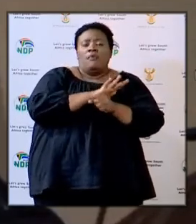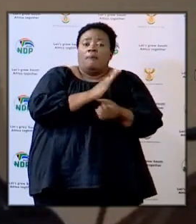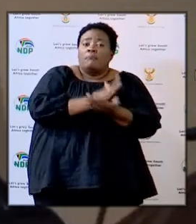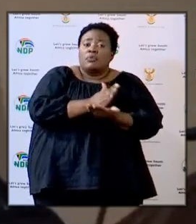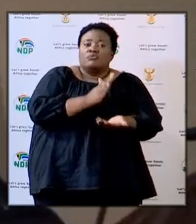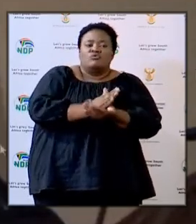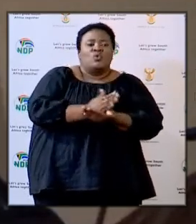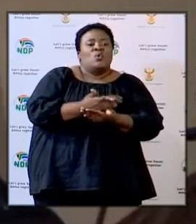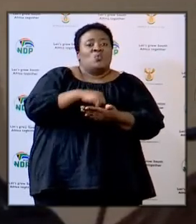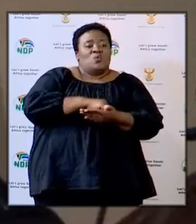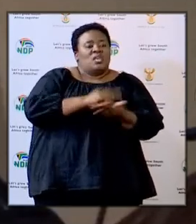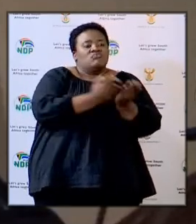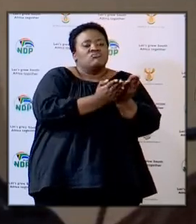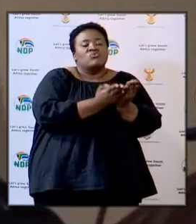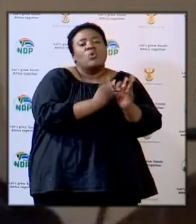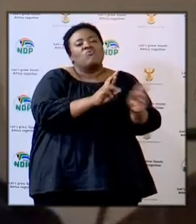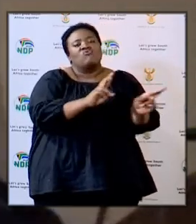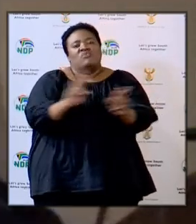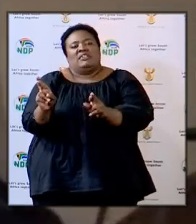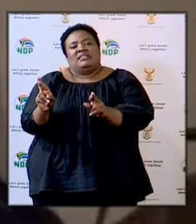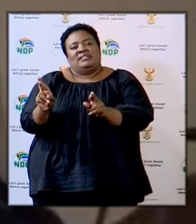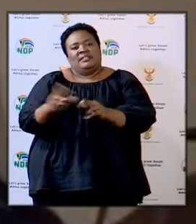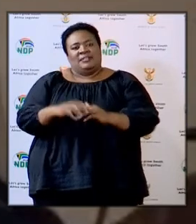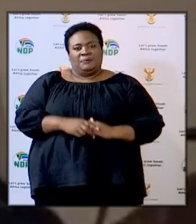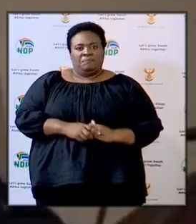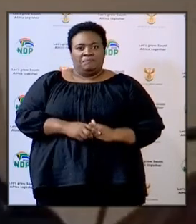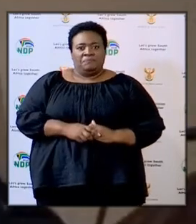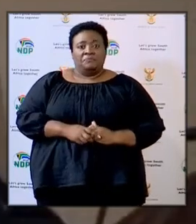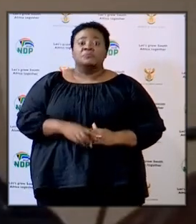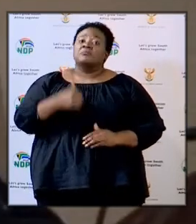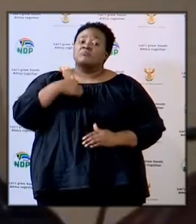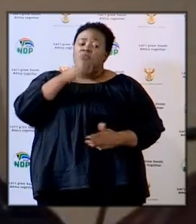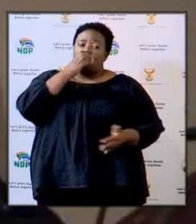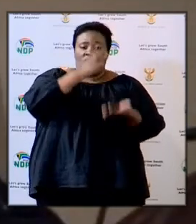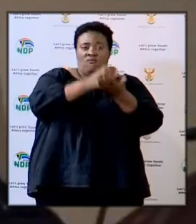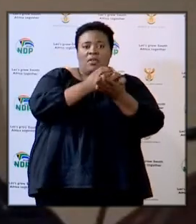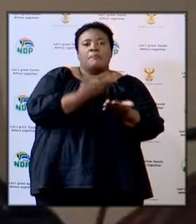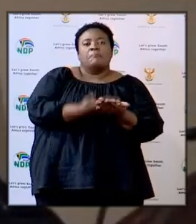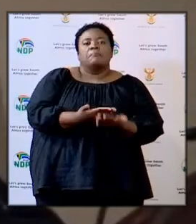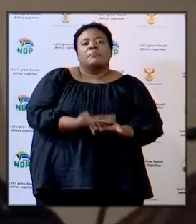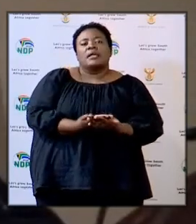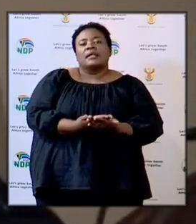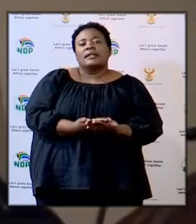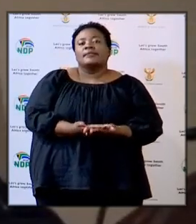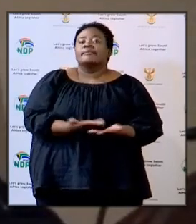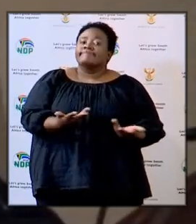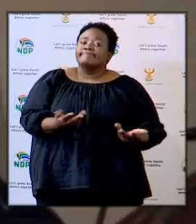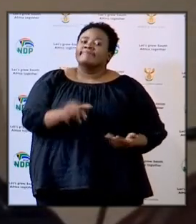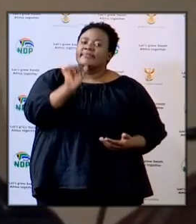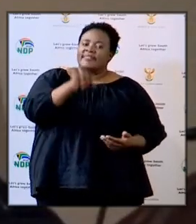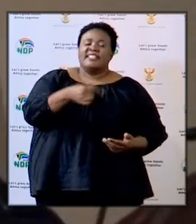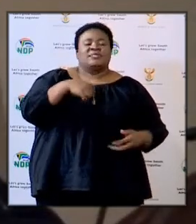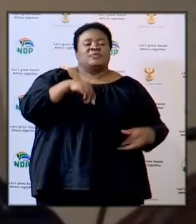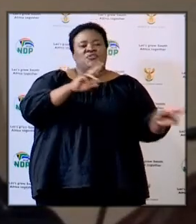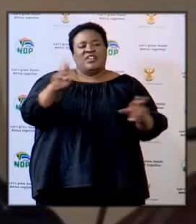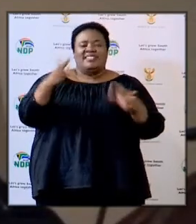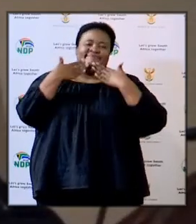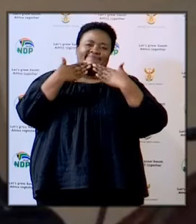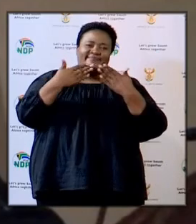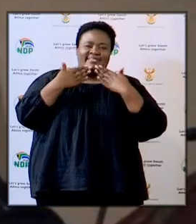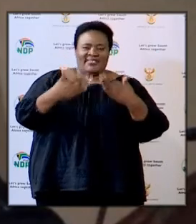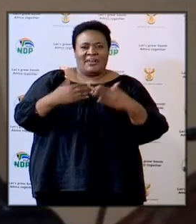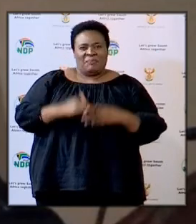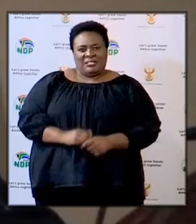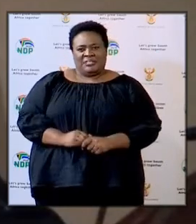sure that we ready ourselves for the reopening of schools I can confirm that we are quite ready